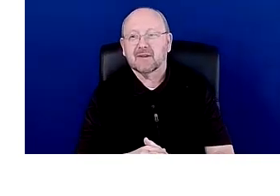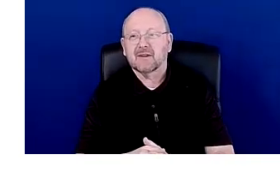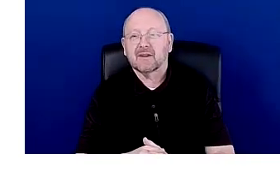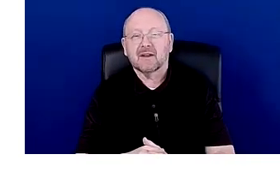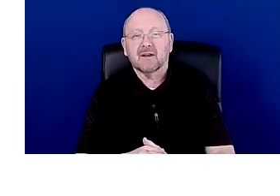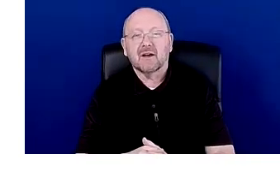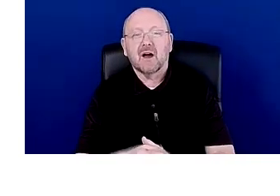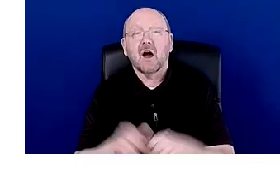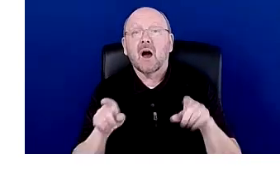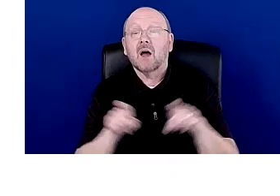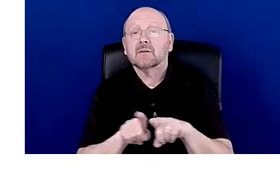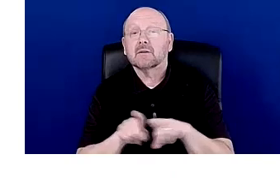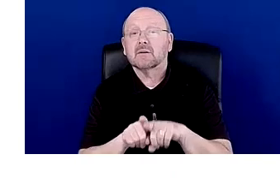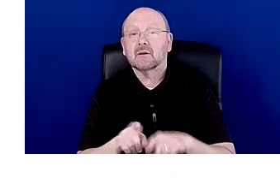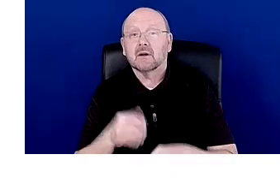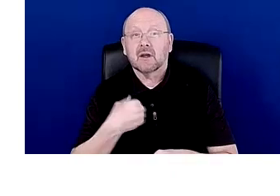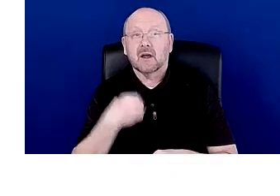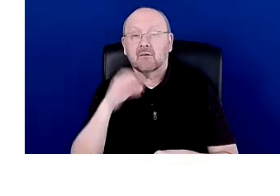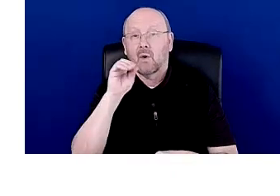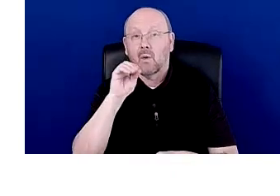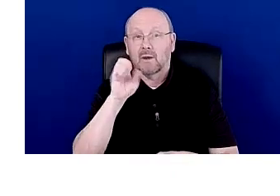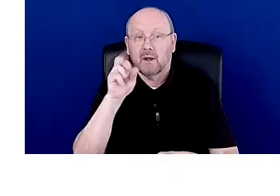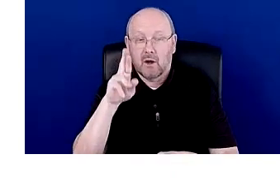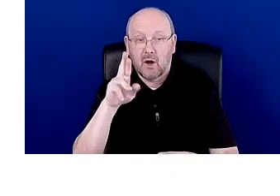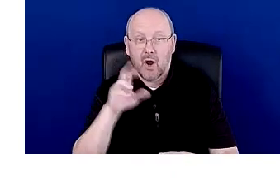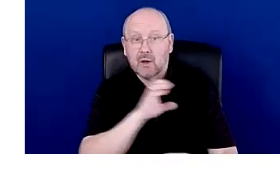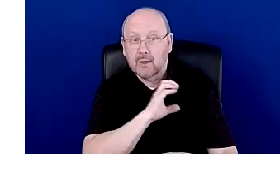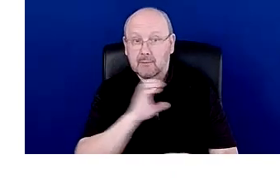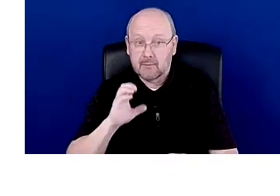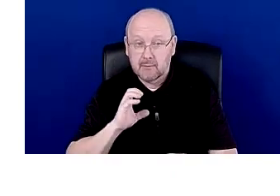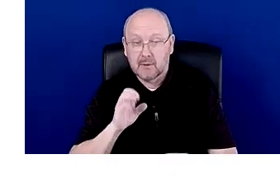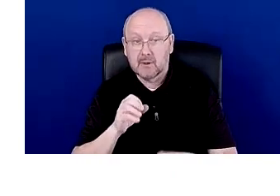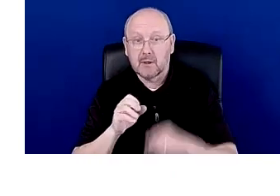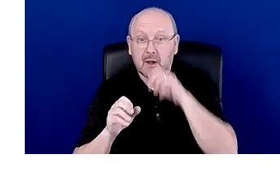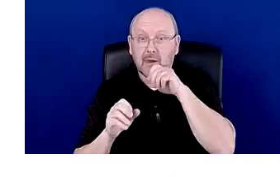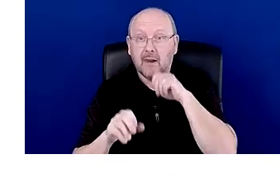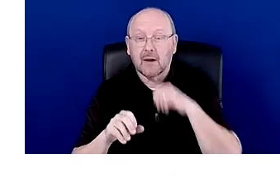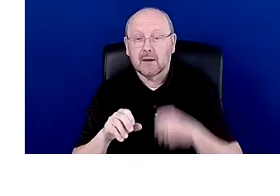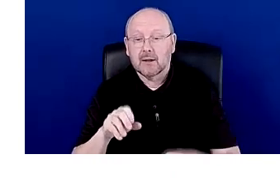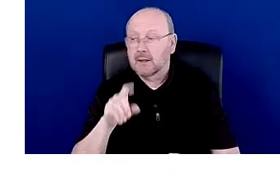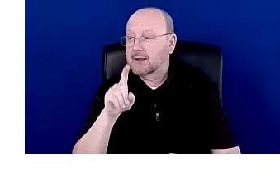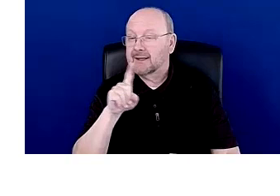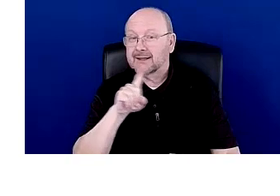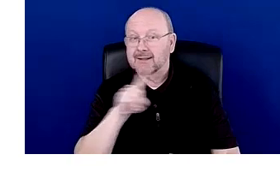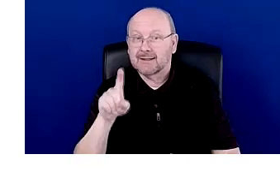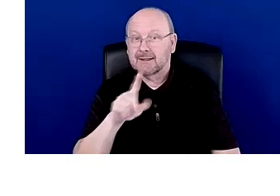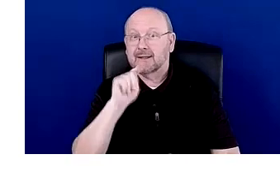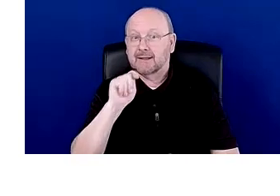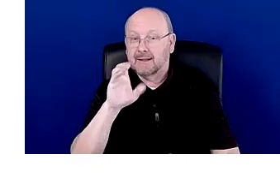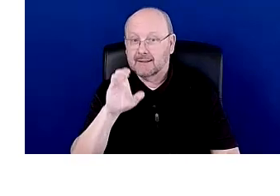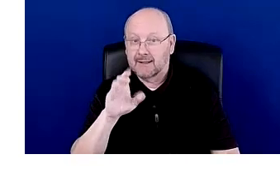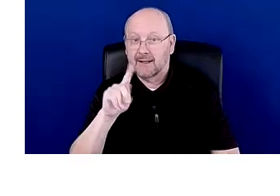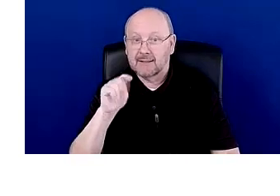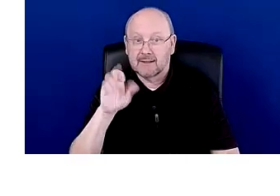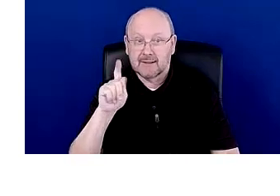then we have an OER committee that is a committee of academic senate. And then there's a ZTC task force that comes out of that committee. The task